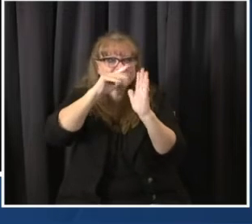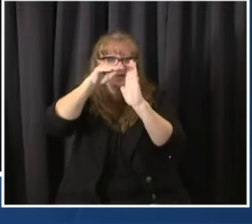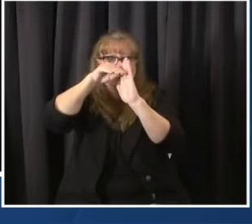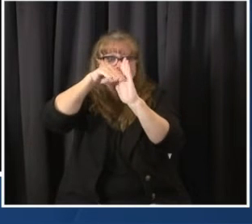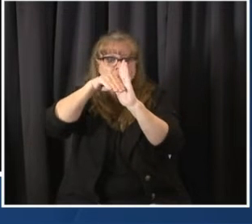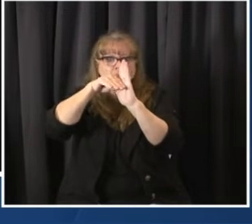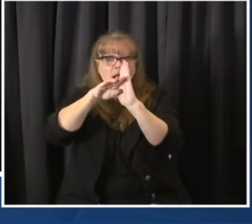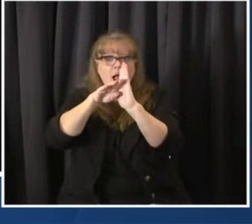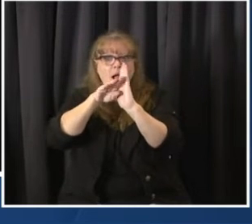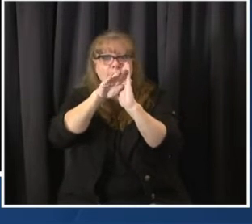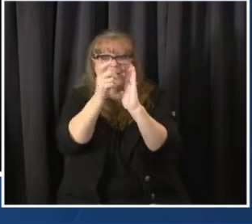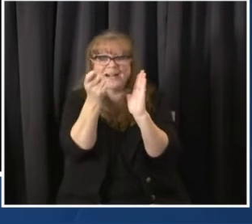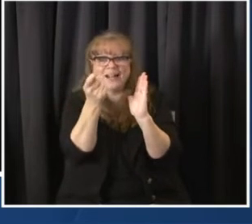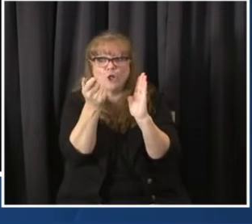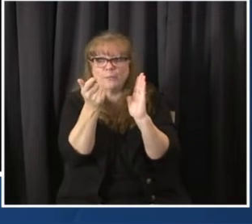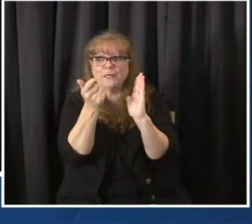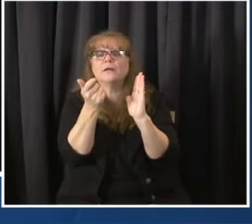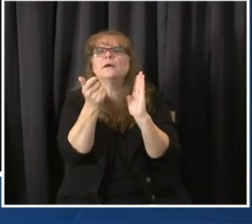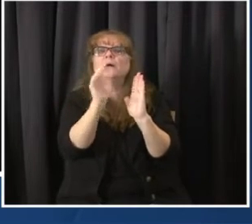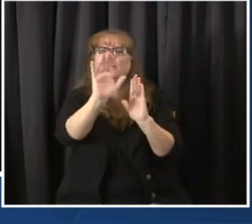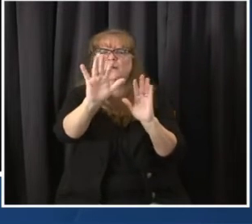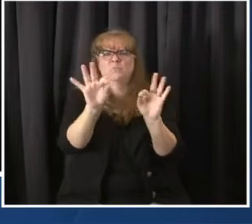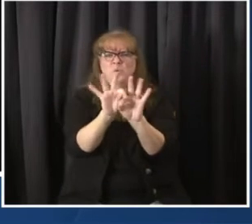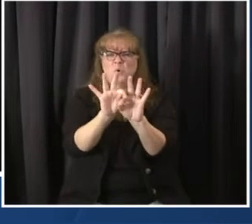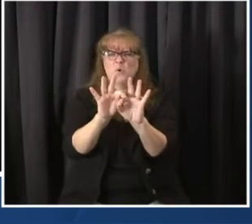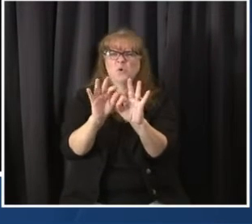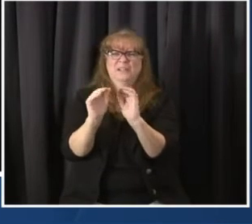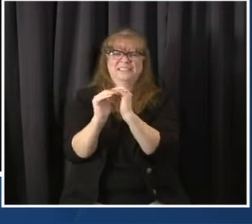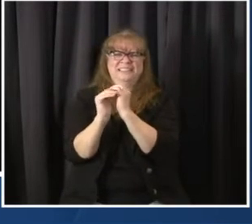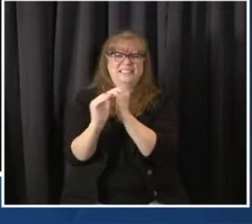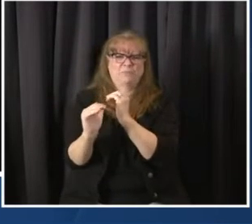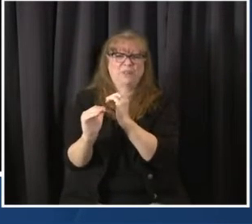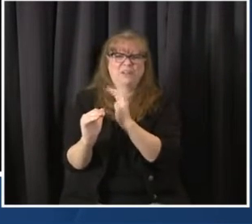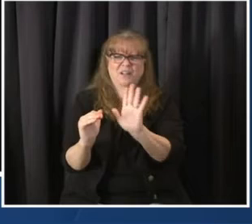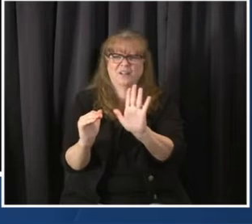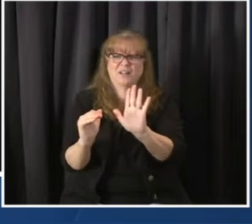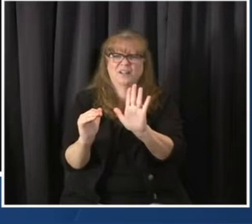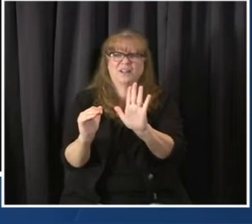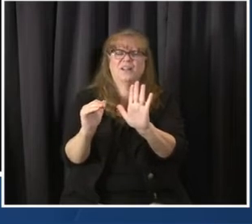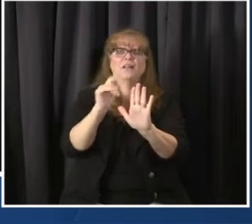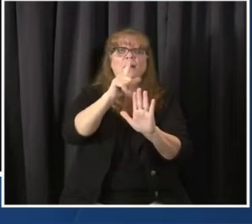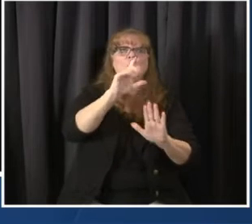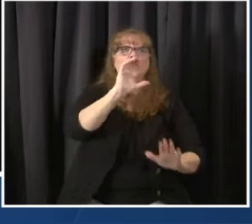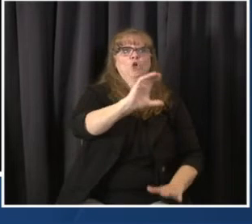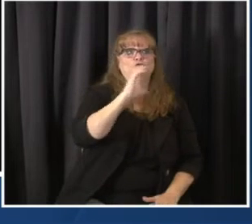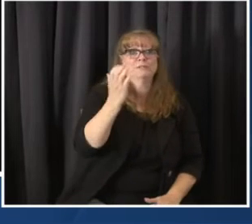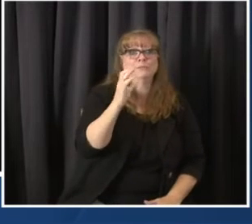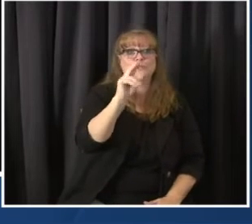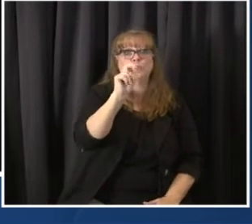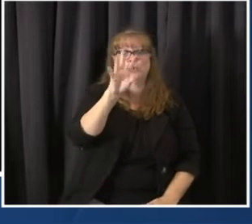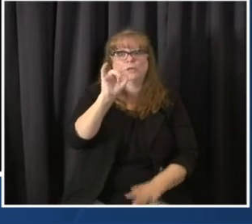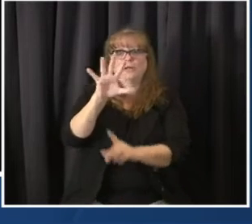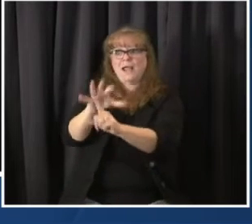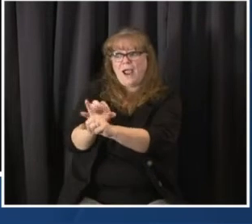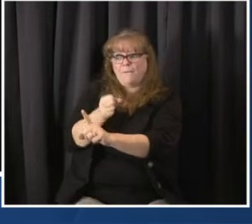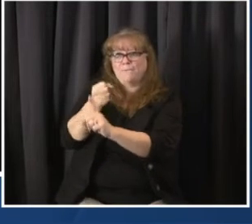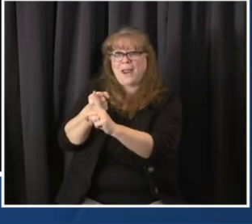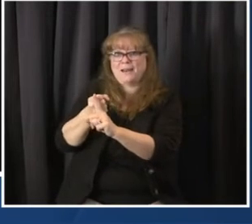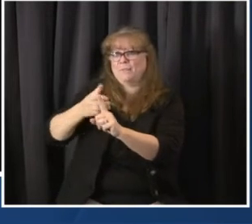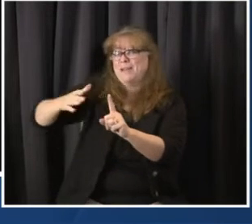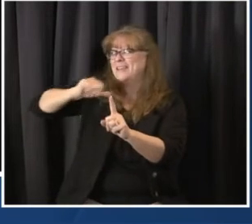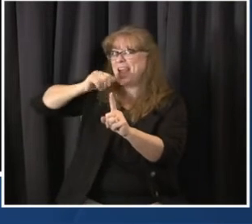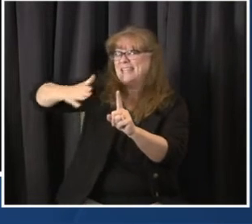of the holiday increase in transmission on our healthcare system. So, we're not yet seeing a clear trend of increasing hospitalizations,